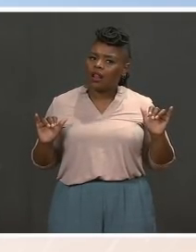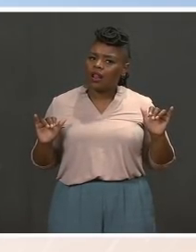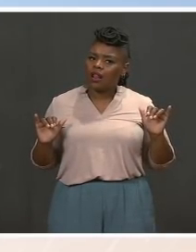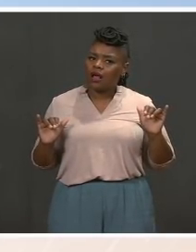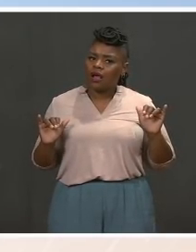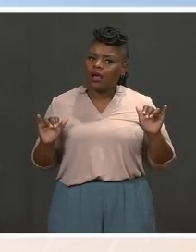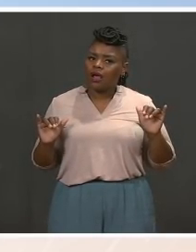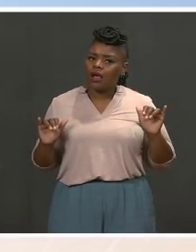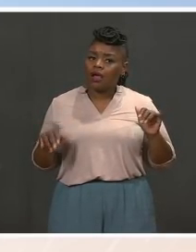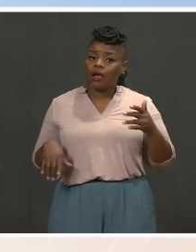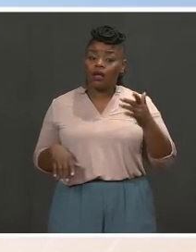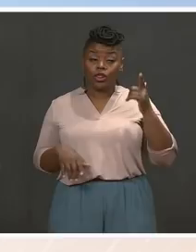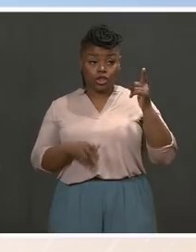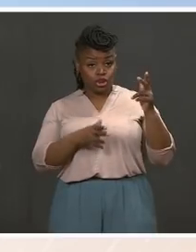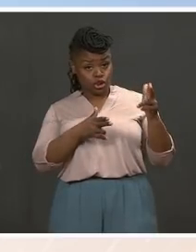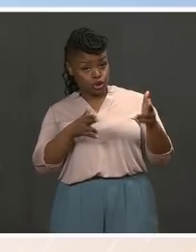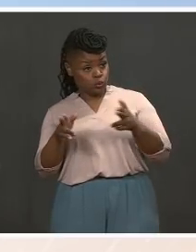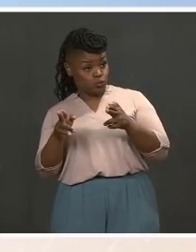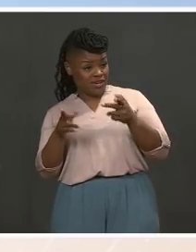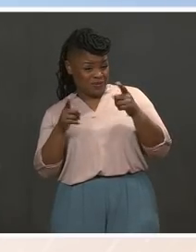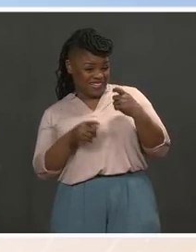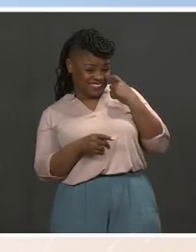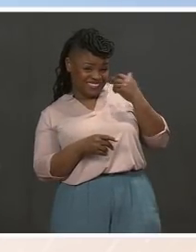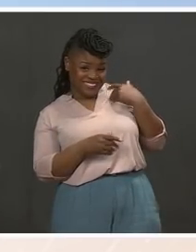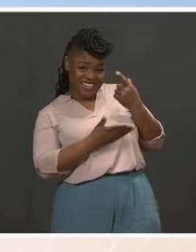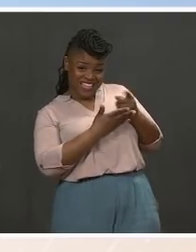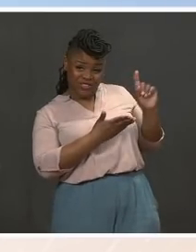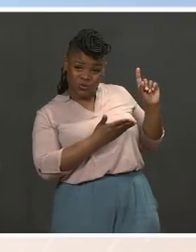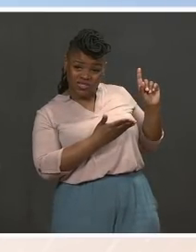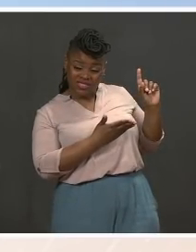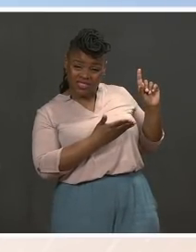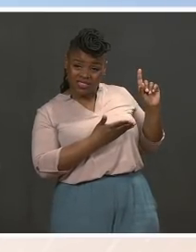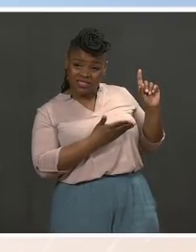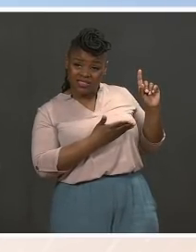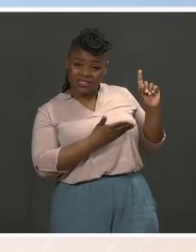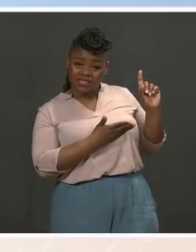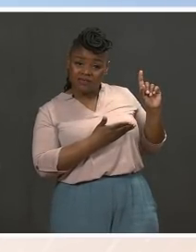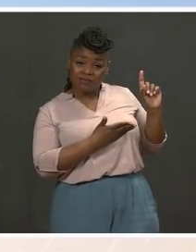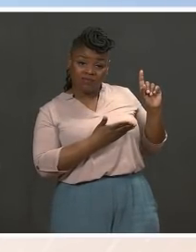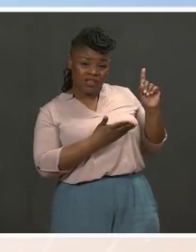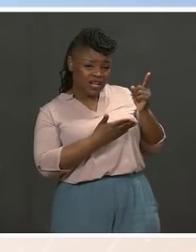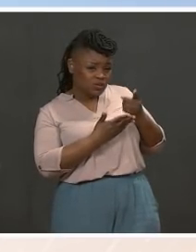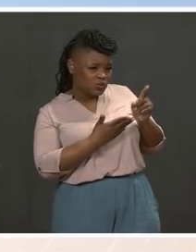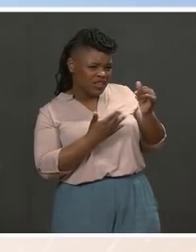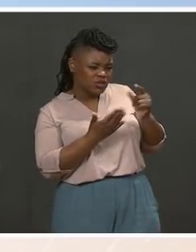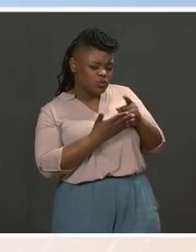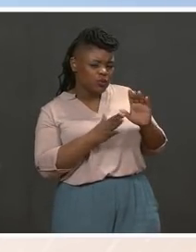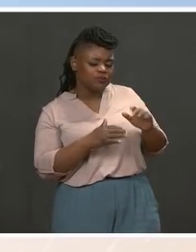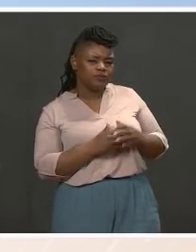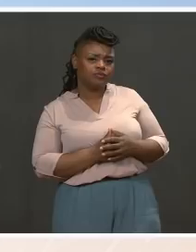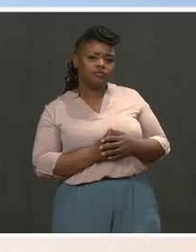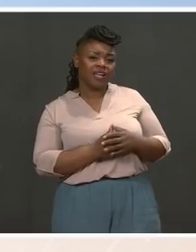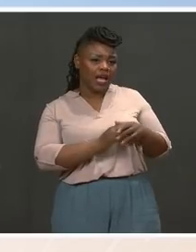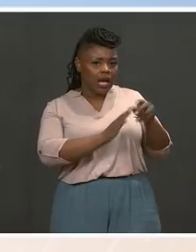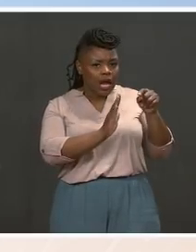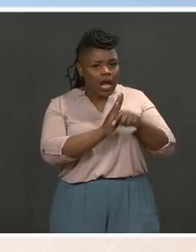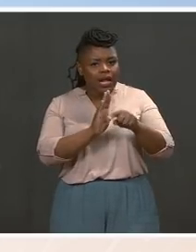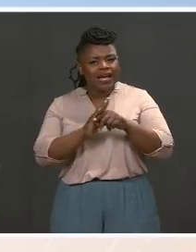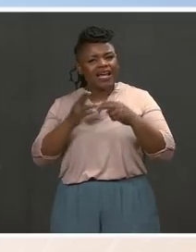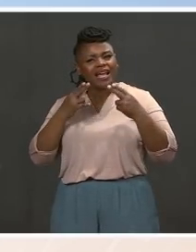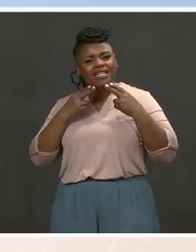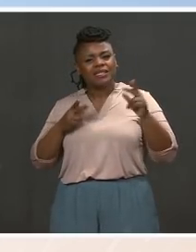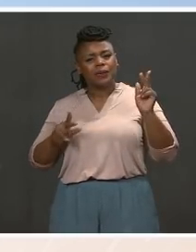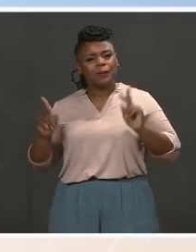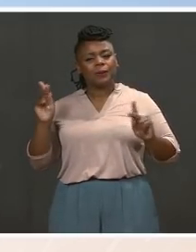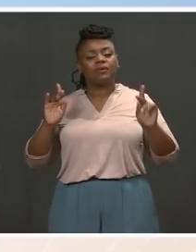last week, mass shootings that are killing innocent lives, leaving family members without their loved ones, is a reminder of how